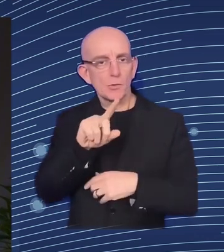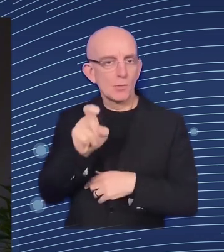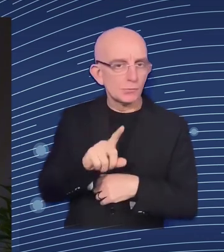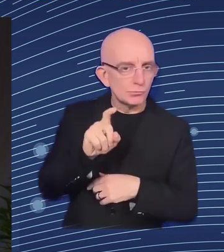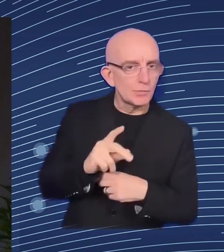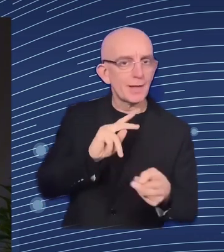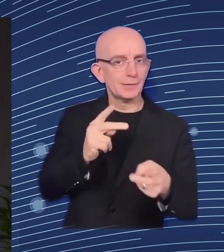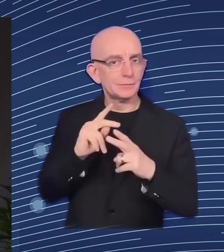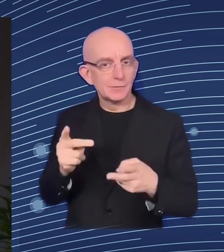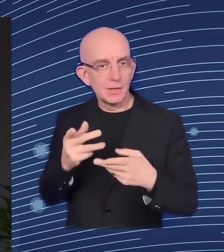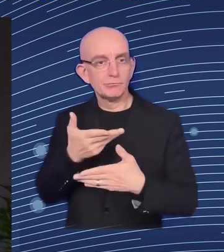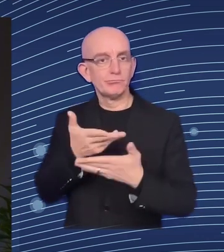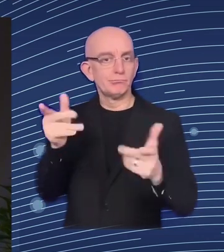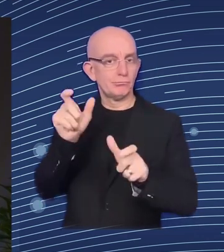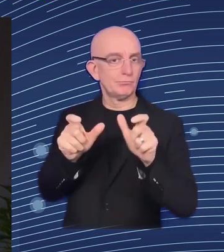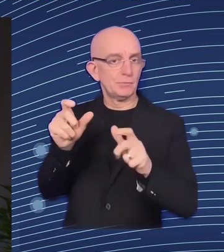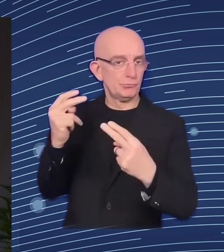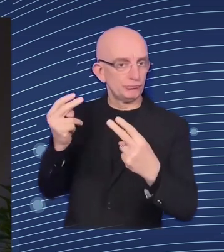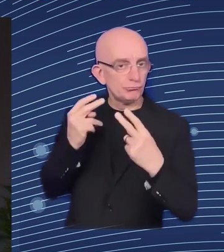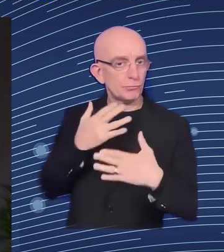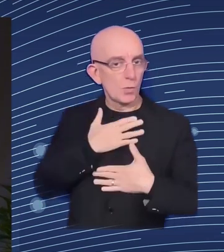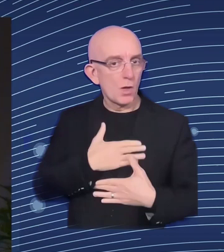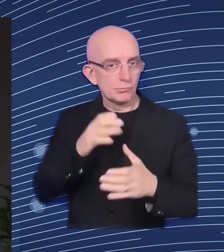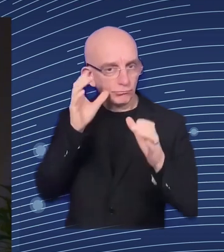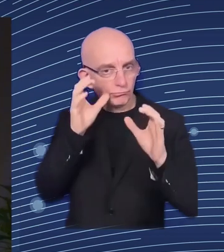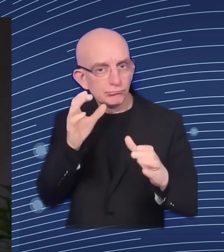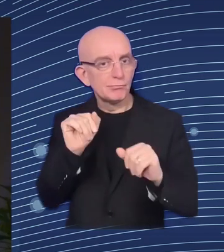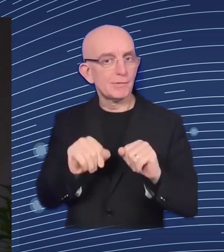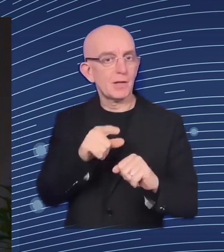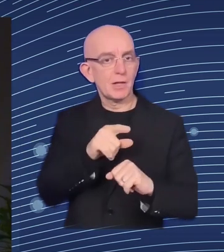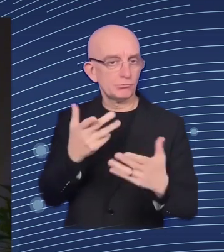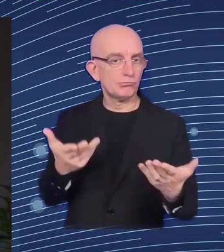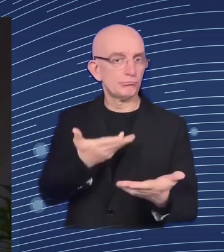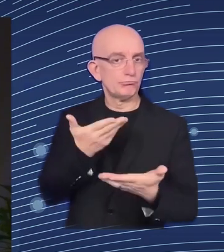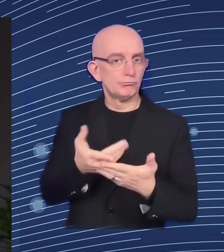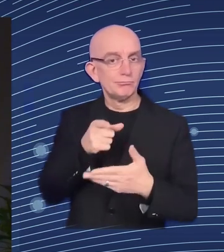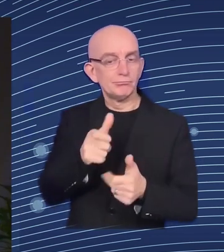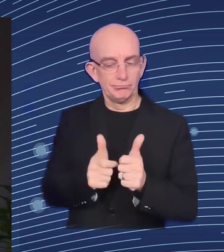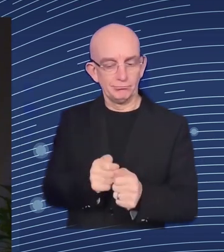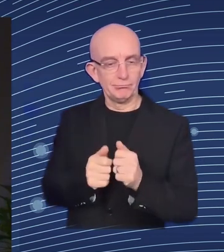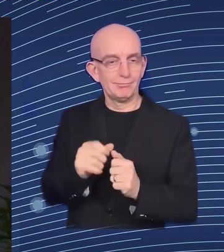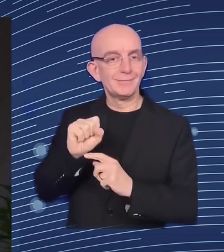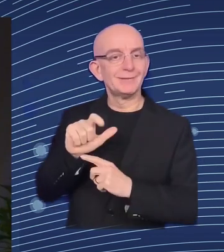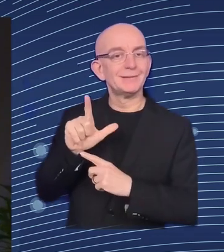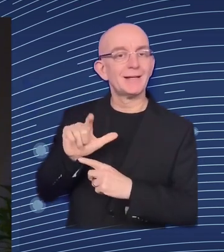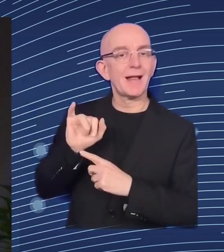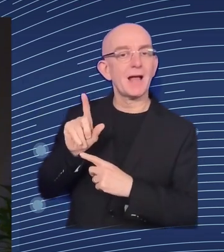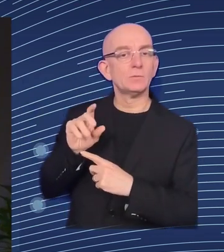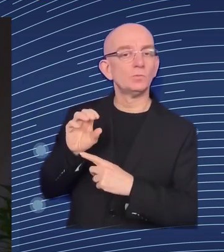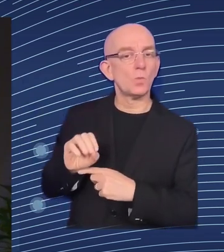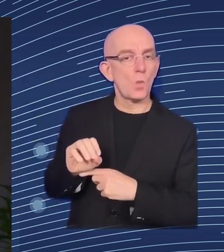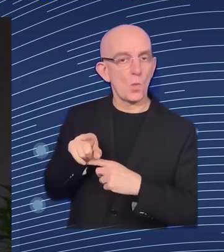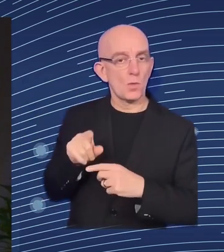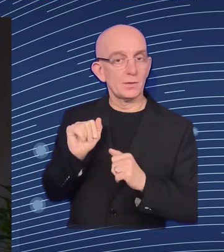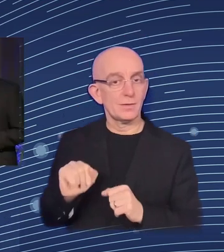a Slido tool, which I believe will be shown or is being shown. And there you can formulate